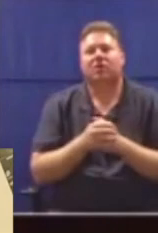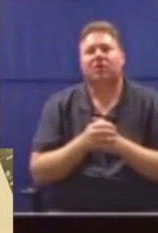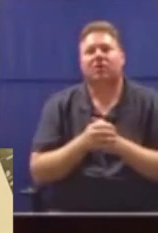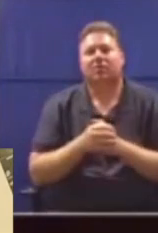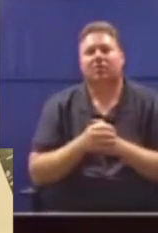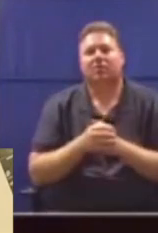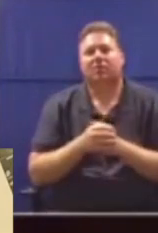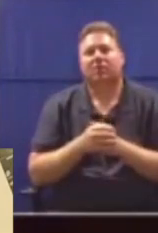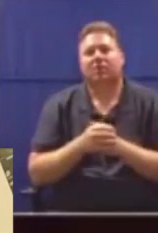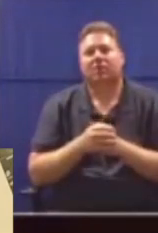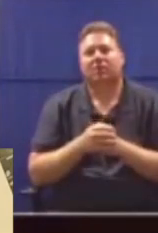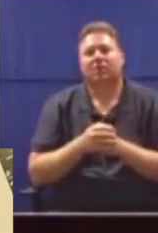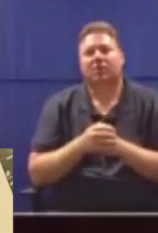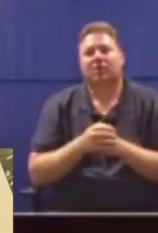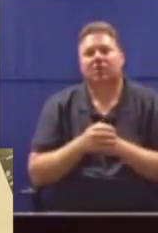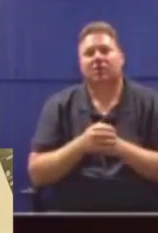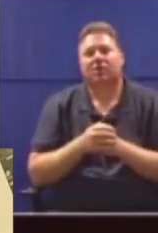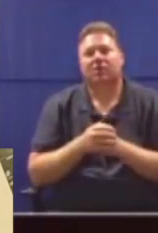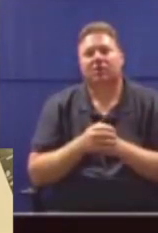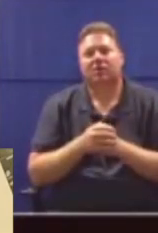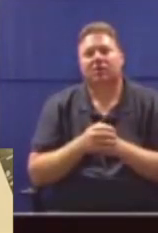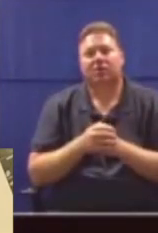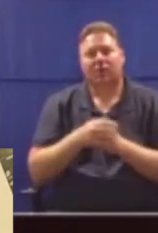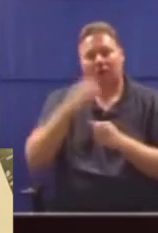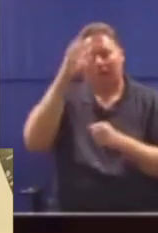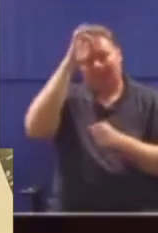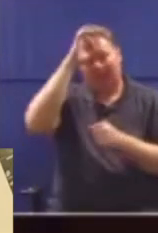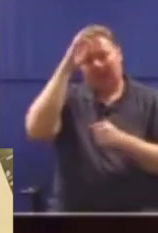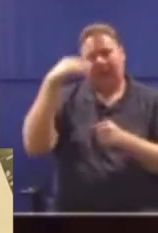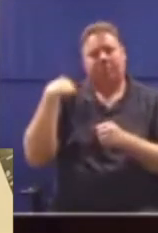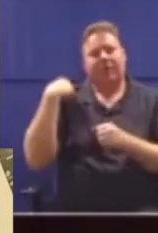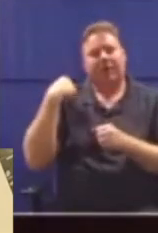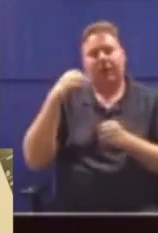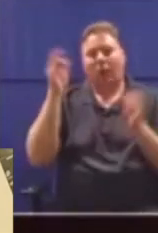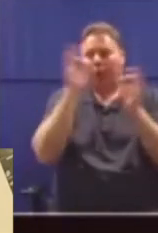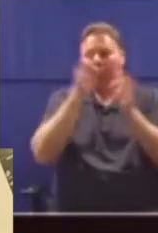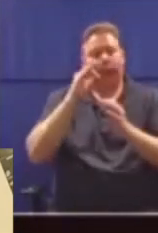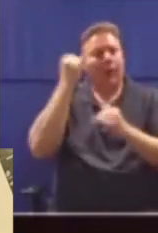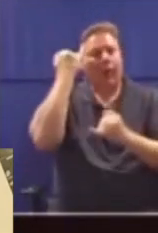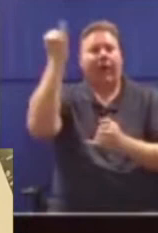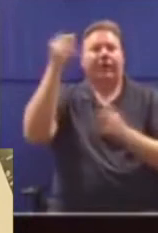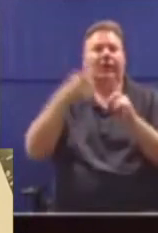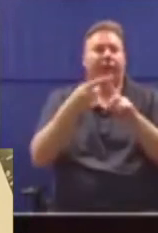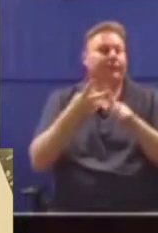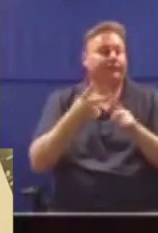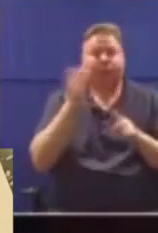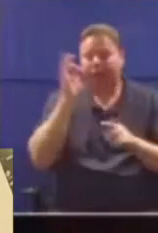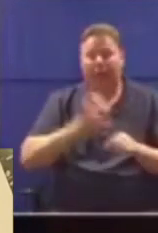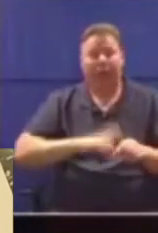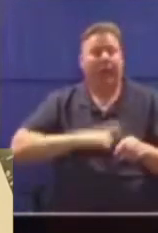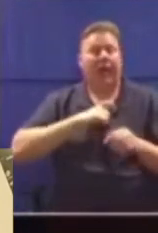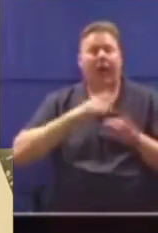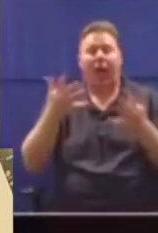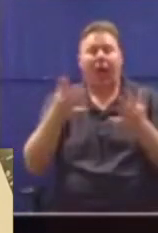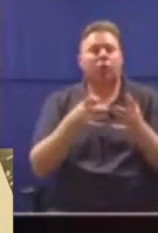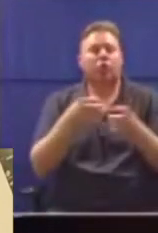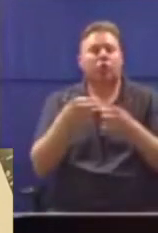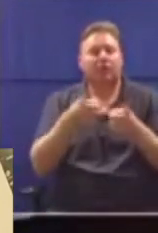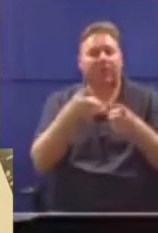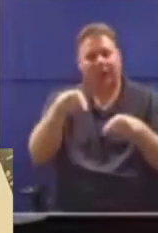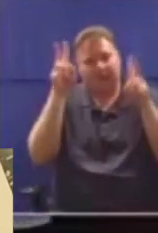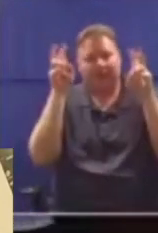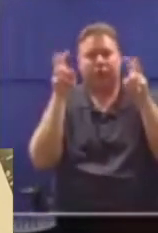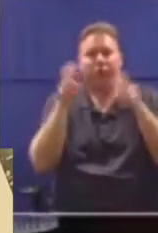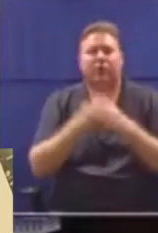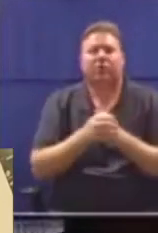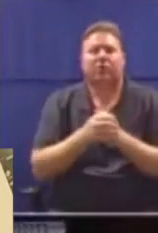wouldn't be cursed with a whole police minister that has absolutely no clue nor care on how to deal with this plague chair